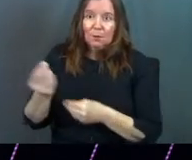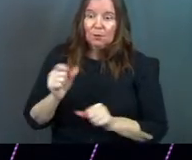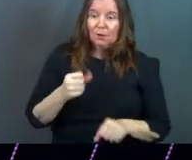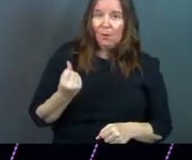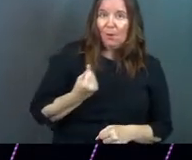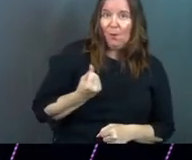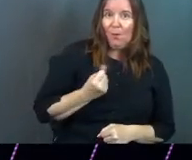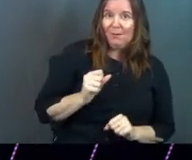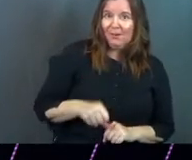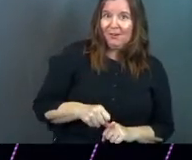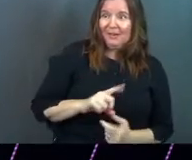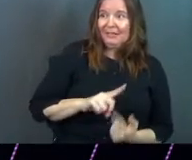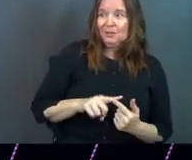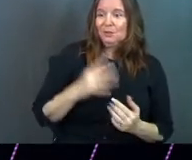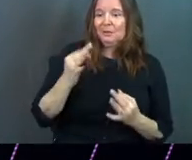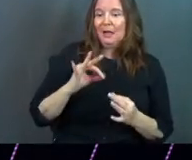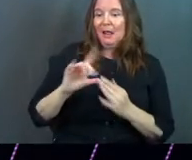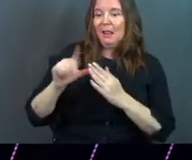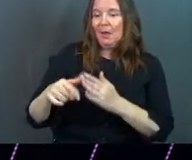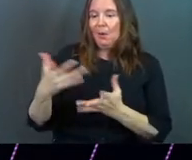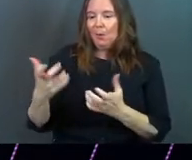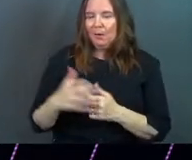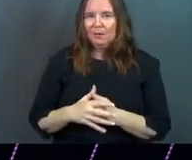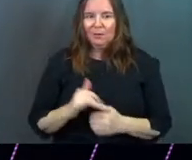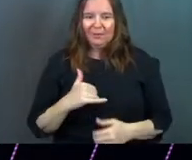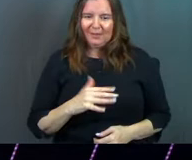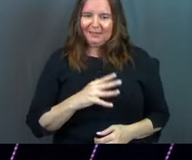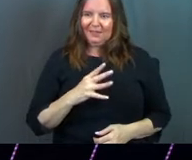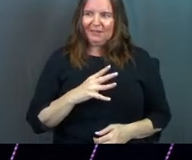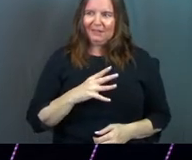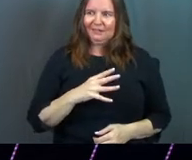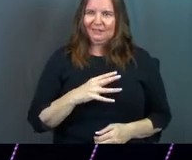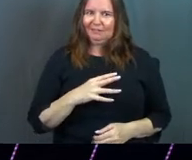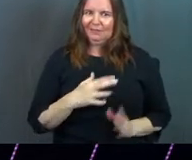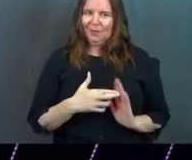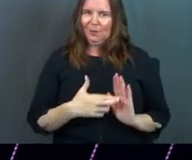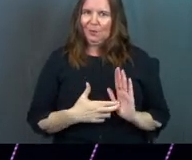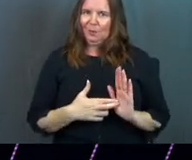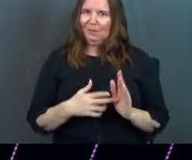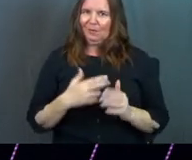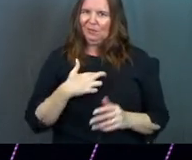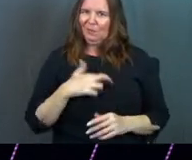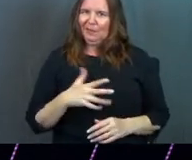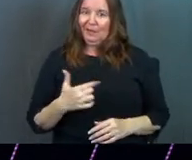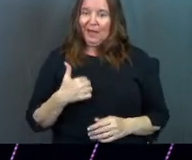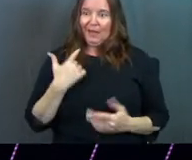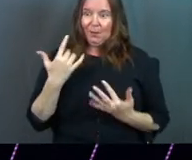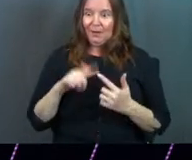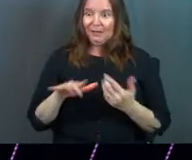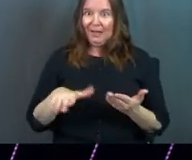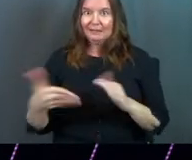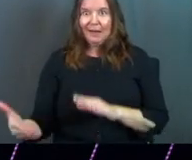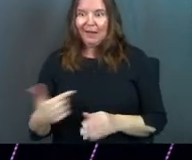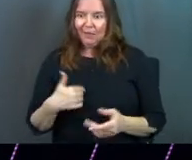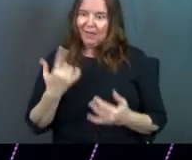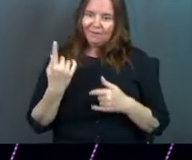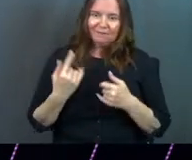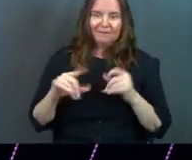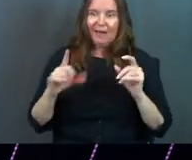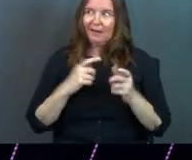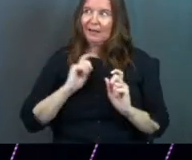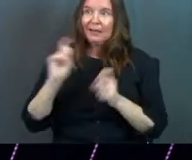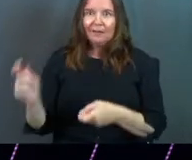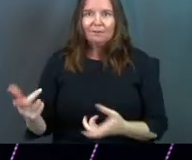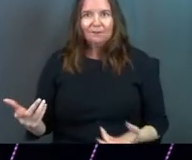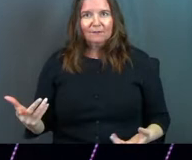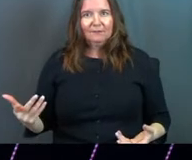Right? You're like, well, that's a fancy little religious thing to do, isn't it? Like I could wait till my deathbed and then finally give